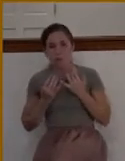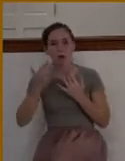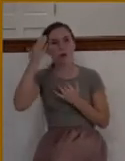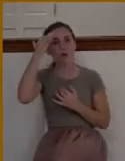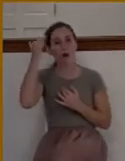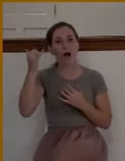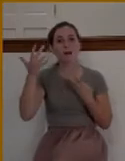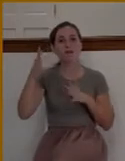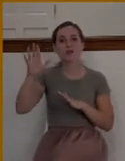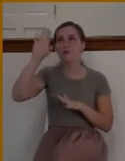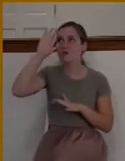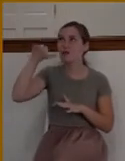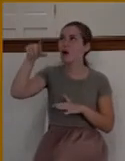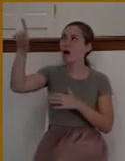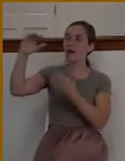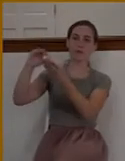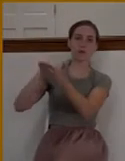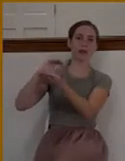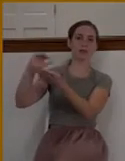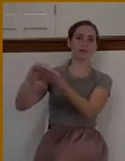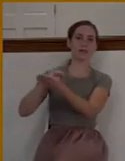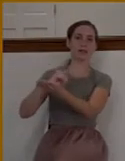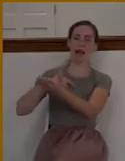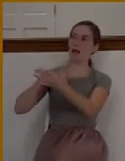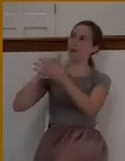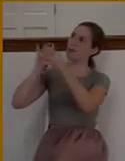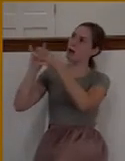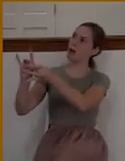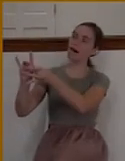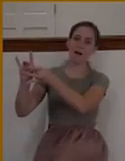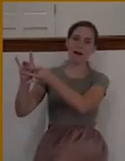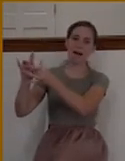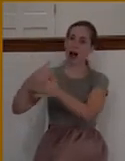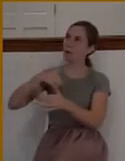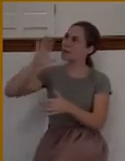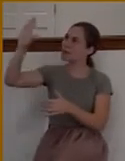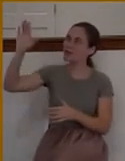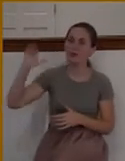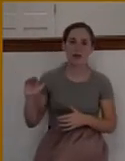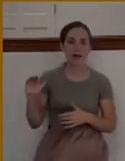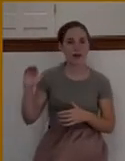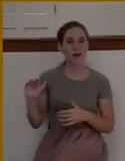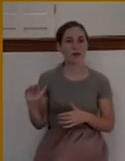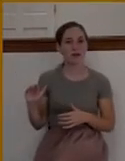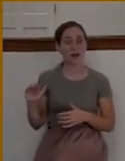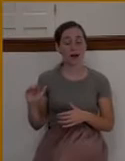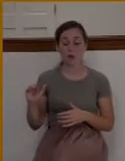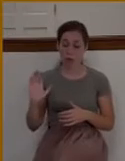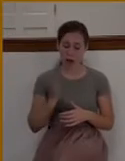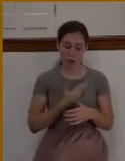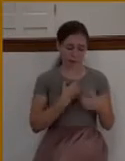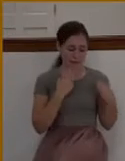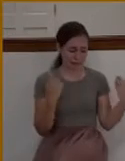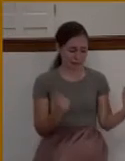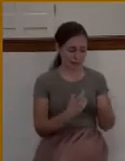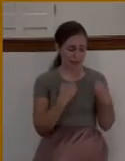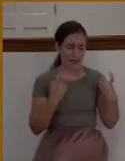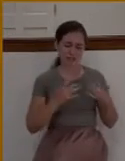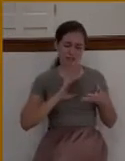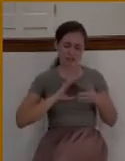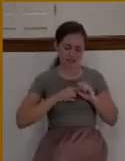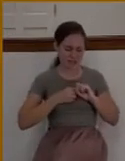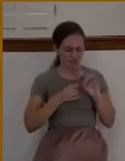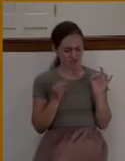forgiven us and that we are now his children. And so while we continue to mourn over our sinfulness, we are also